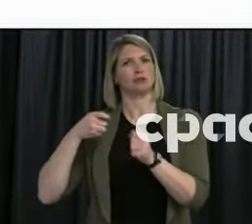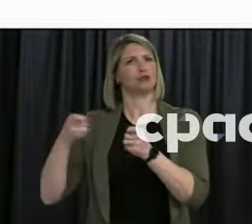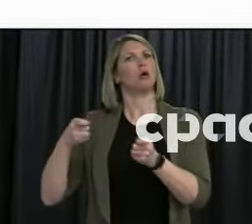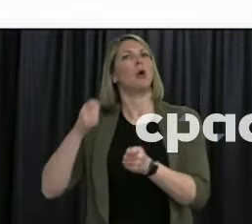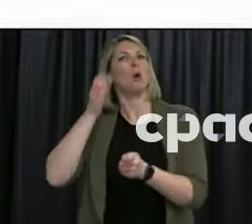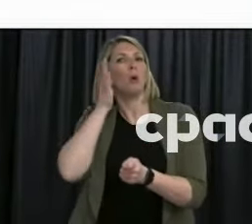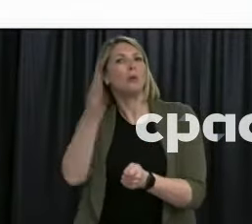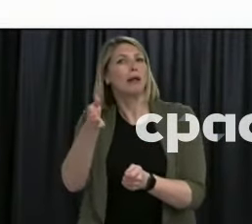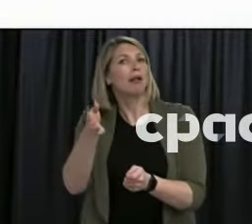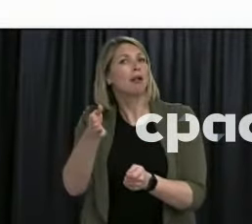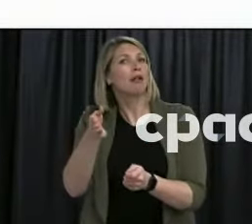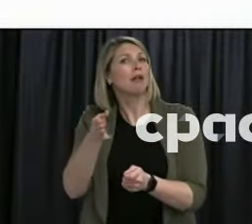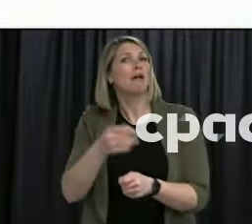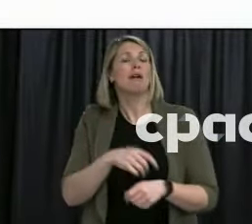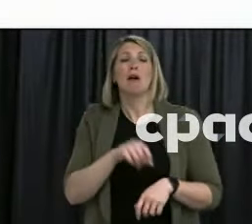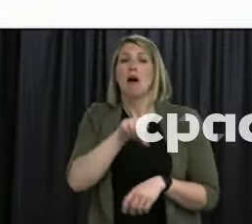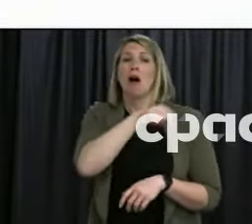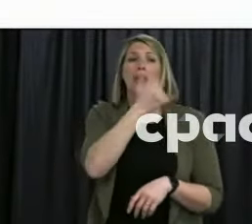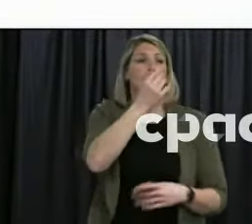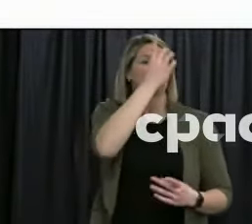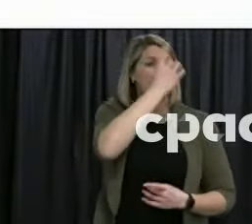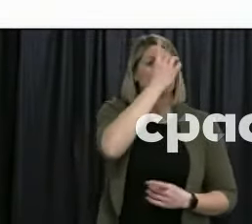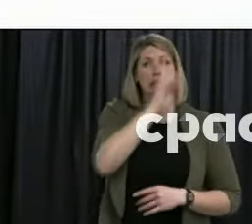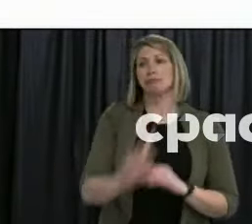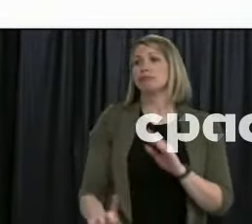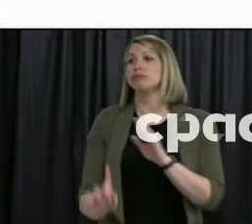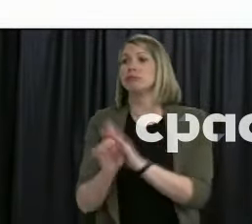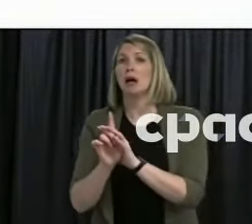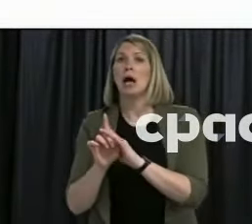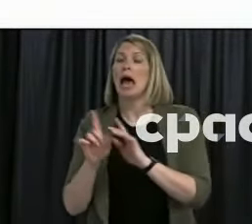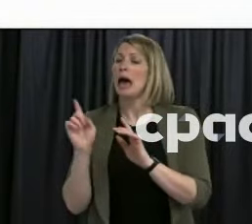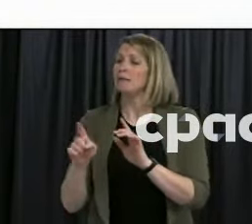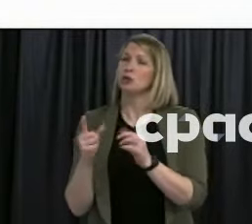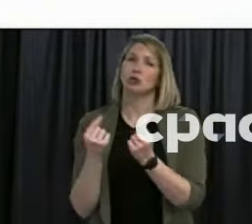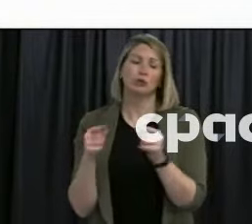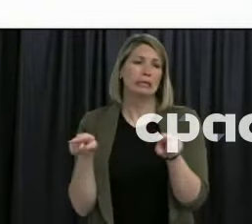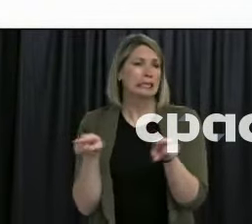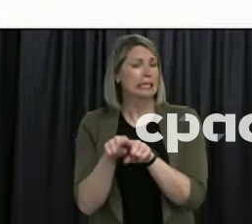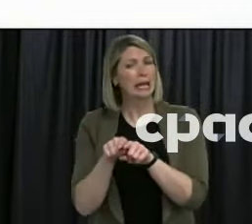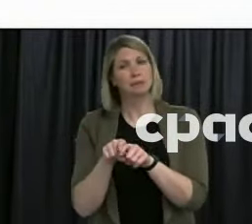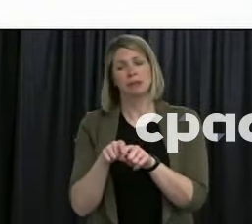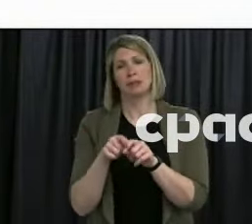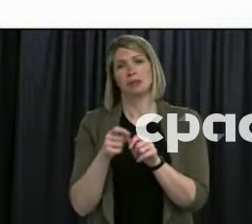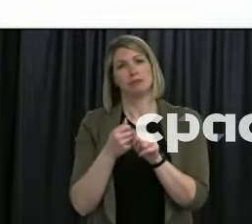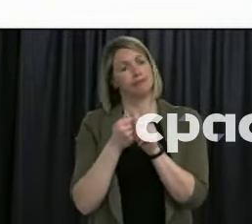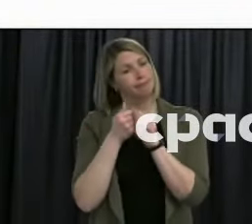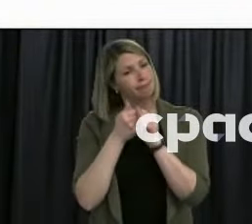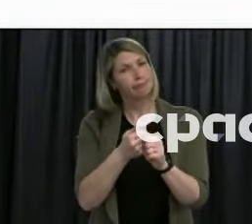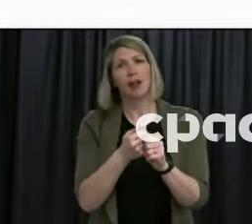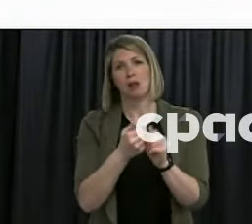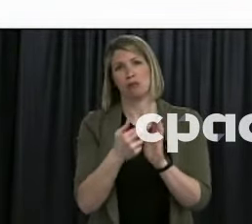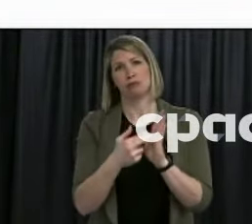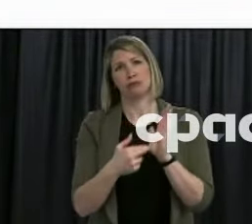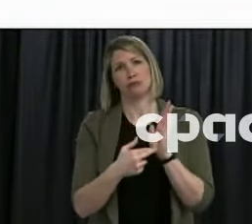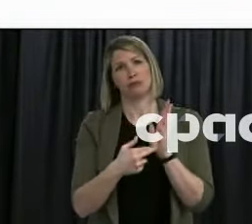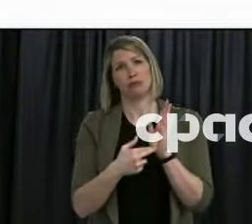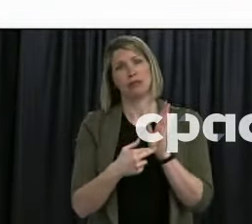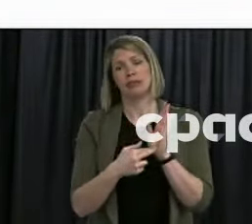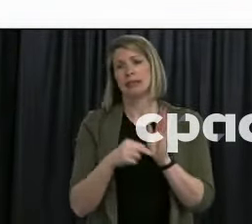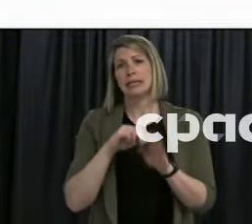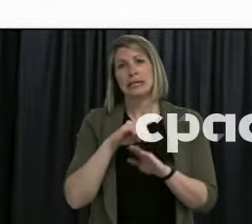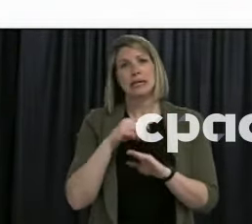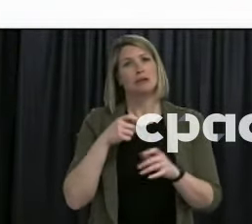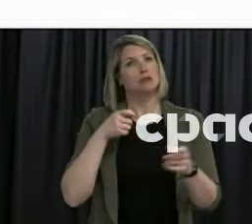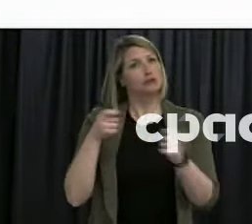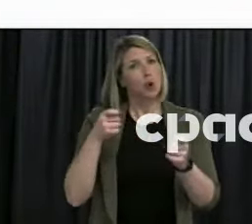it's the same things that we have to do but we have to be vigilant and this continued vigilance is needed to maintain